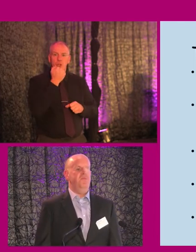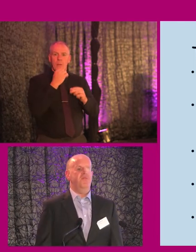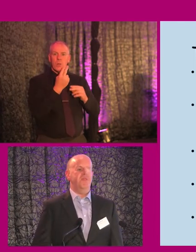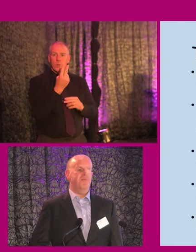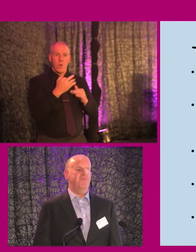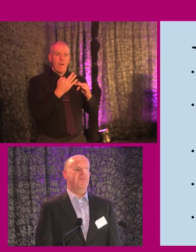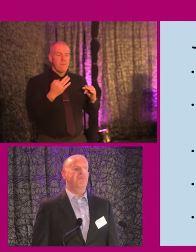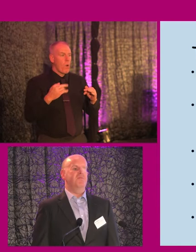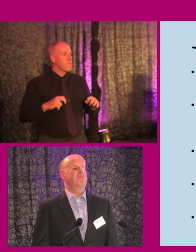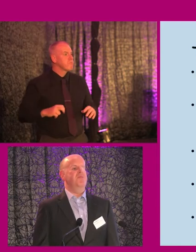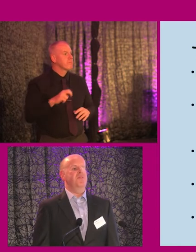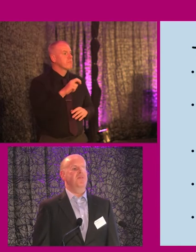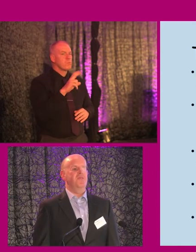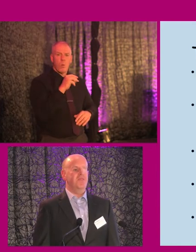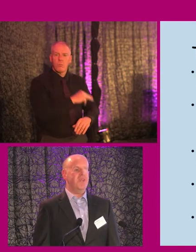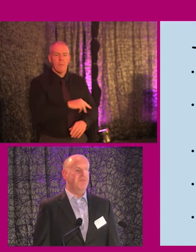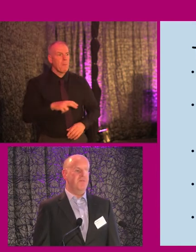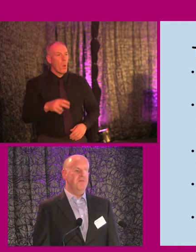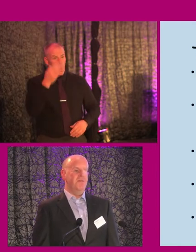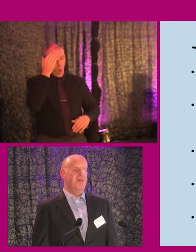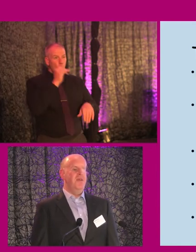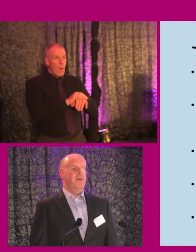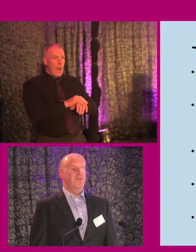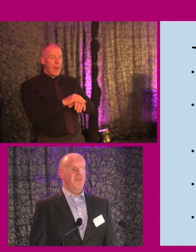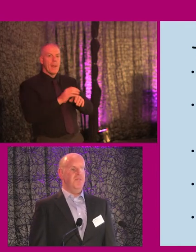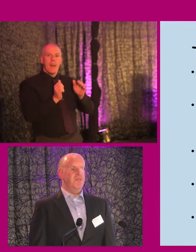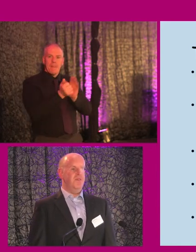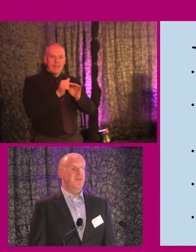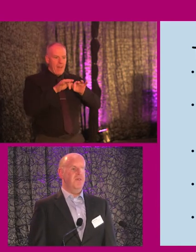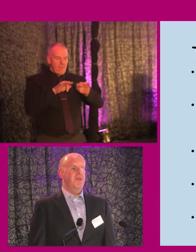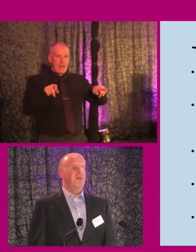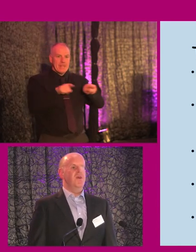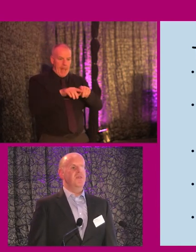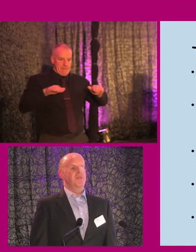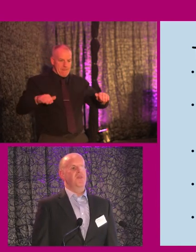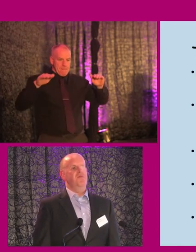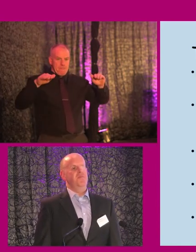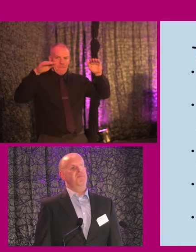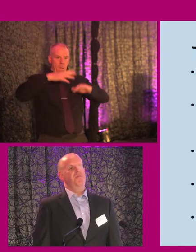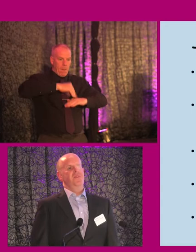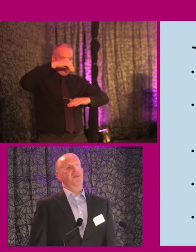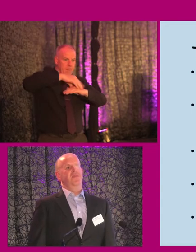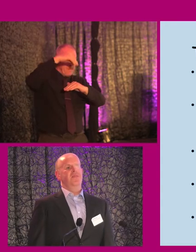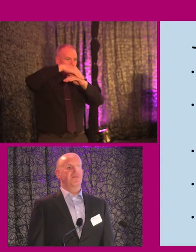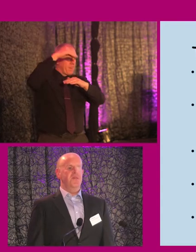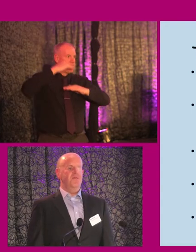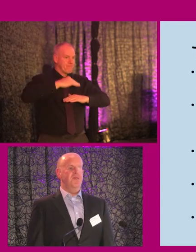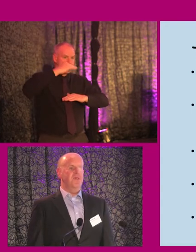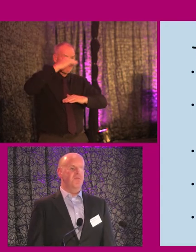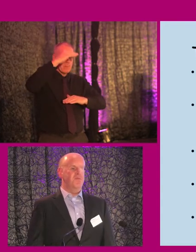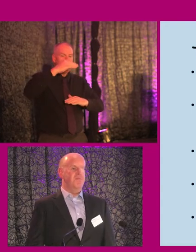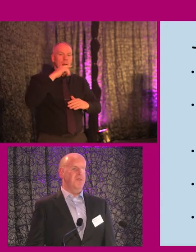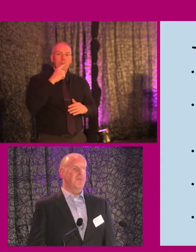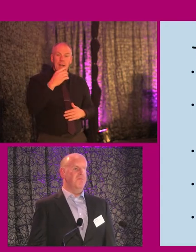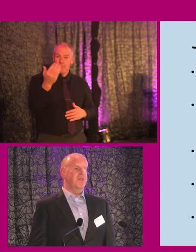no problem. Picked up my laptop, went down the bell, no problem at all. I know exactly where I'm going. I know exactly where the stairs are. Whereas in a previous life, in